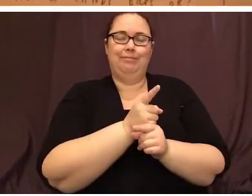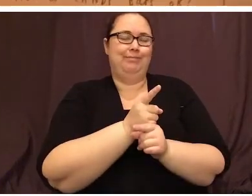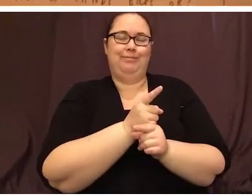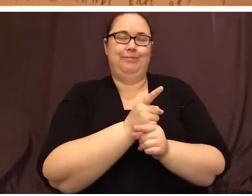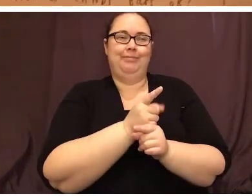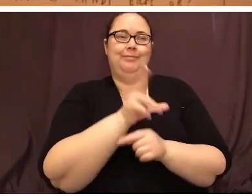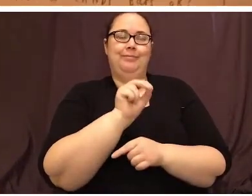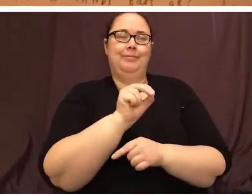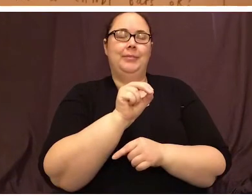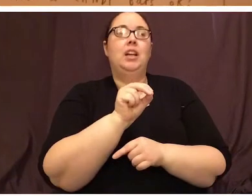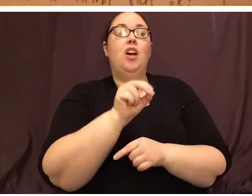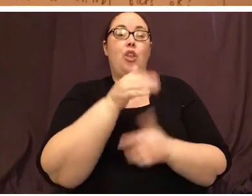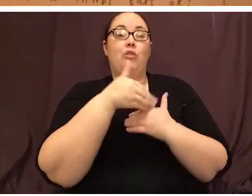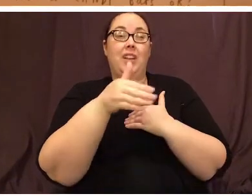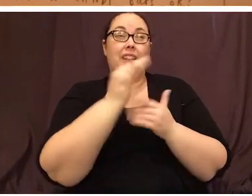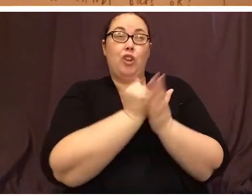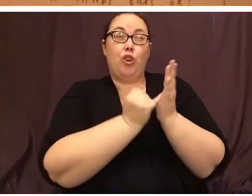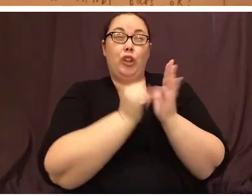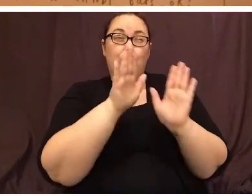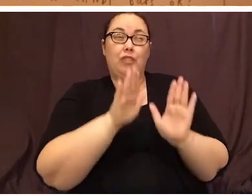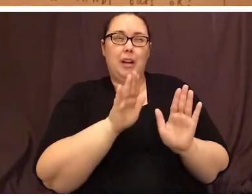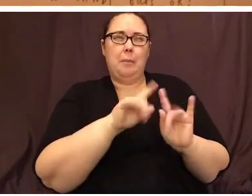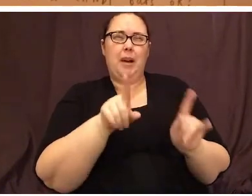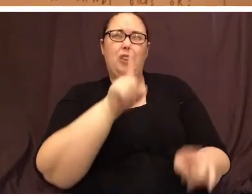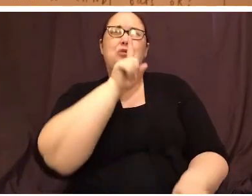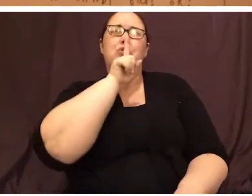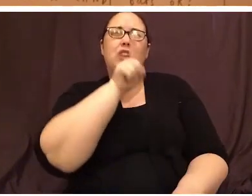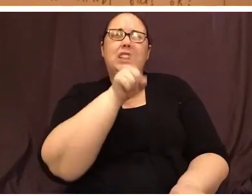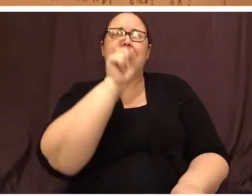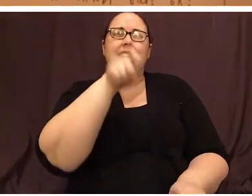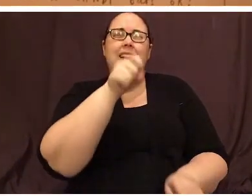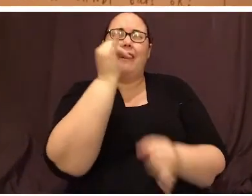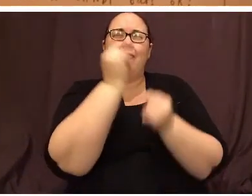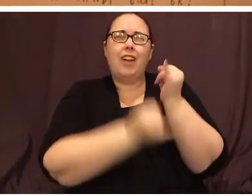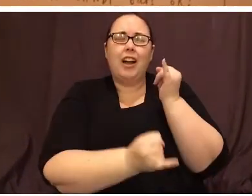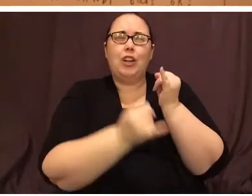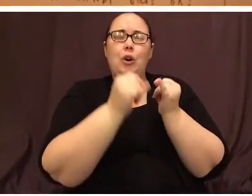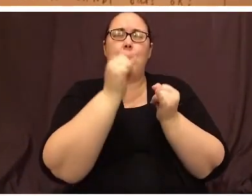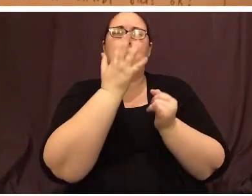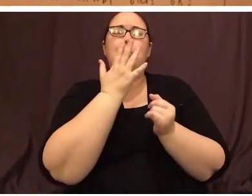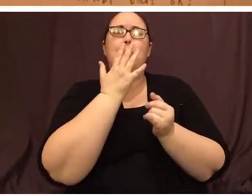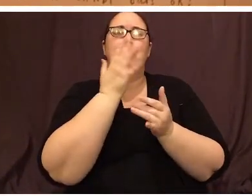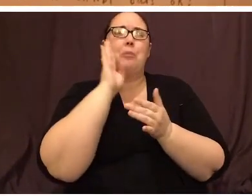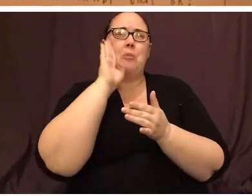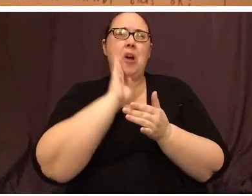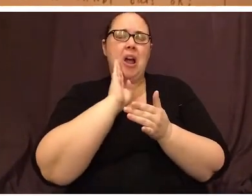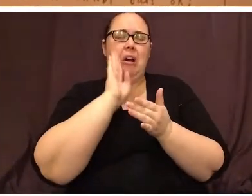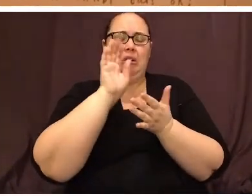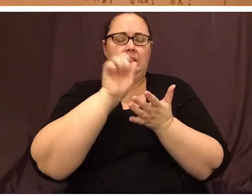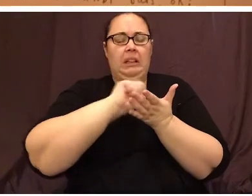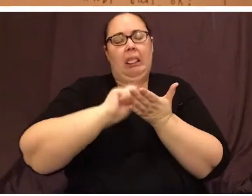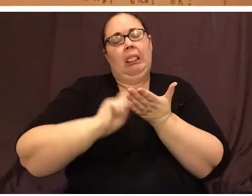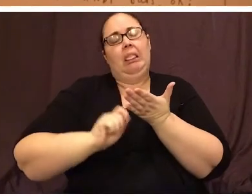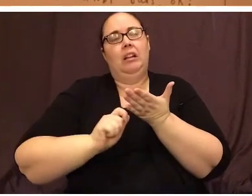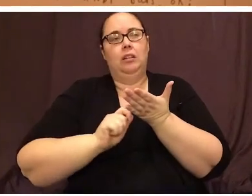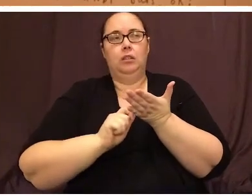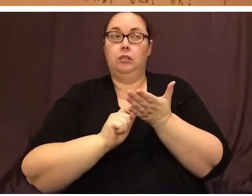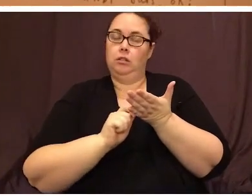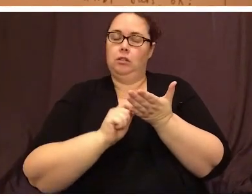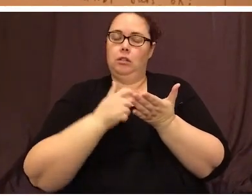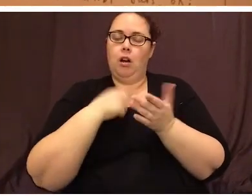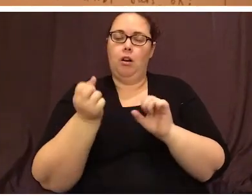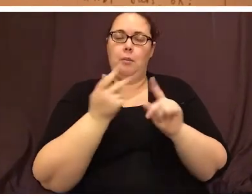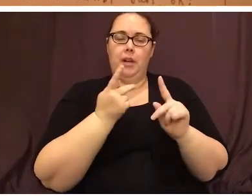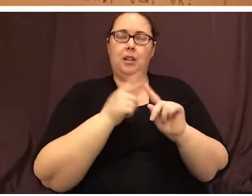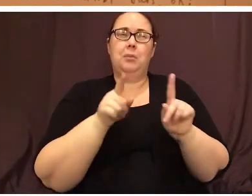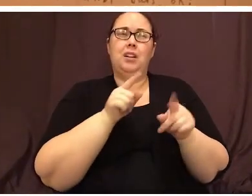rest of that drawing was great. But did it really need that final brown scribble? I'll come back. But please, let's stick to candy bars.